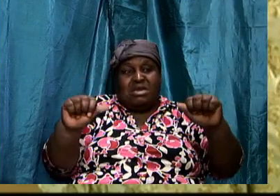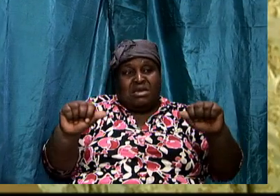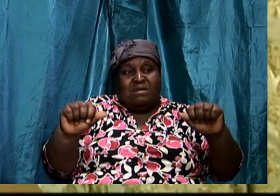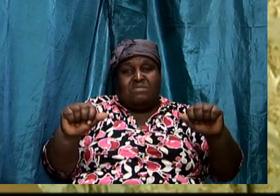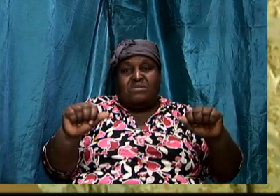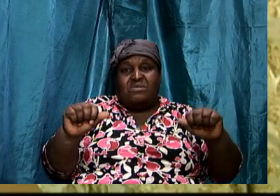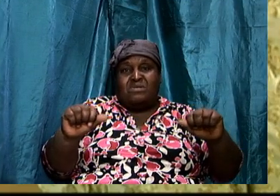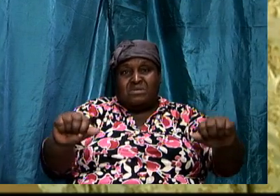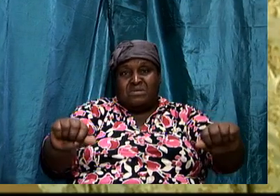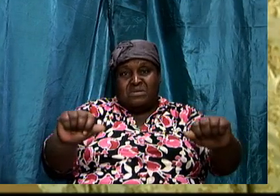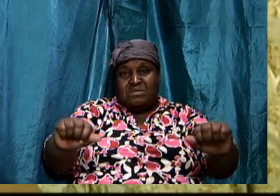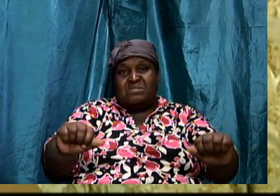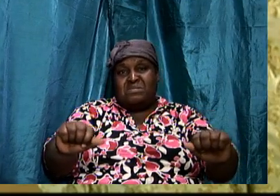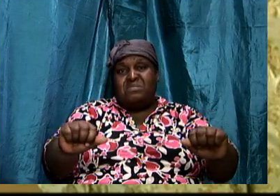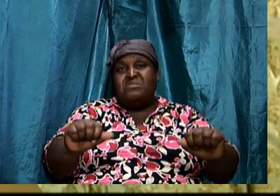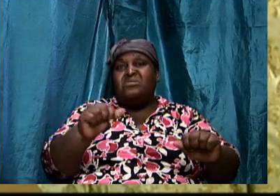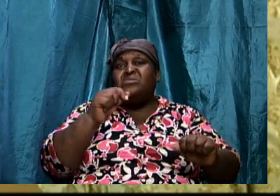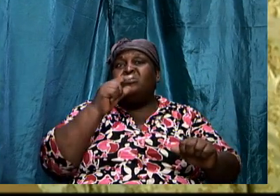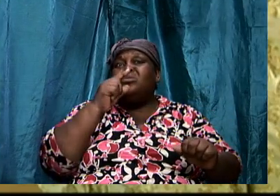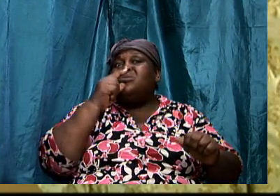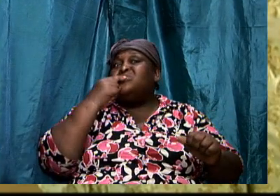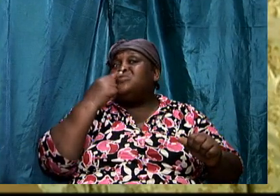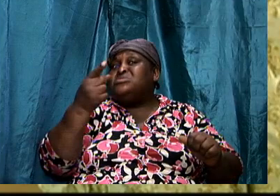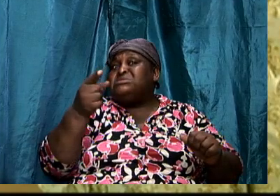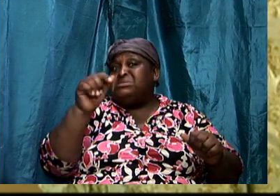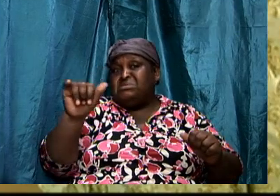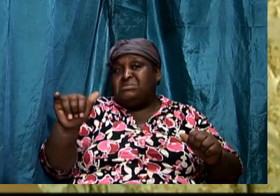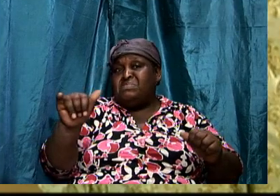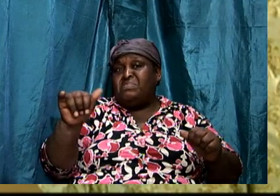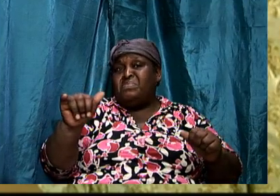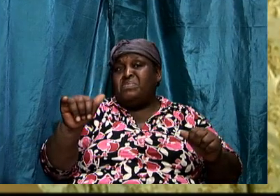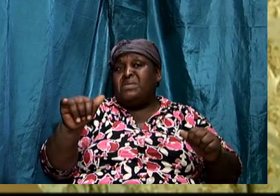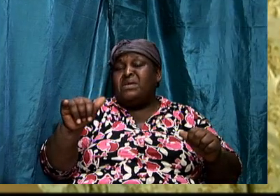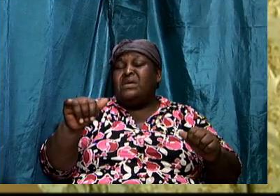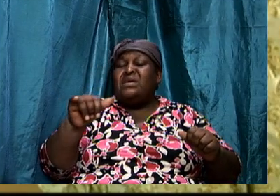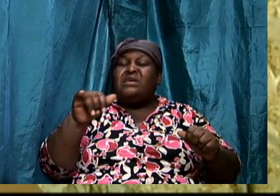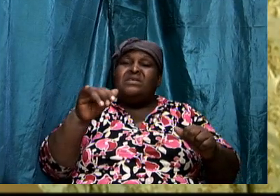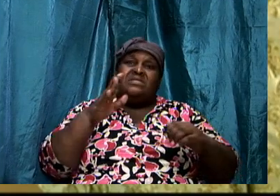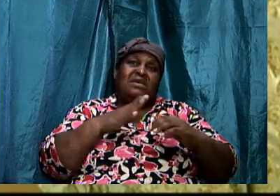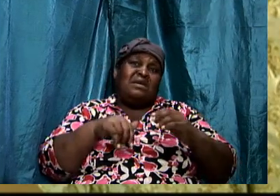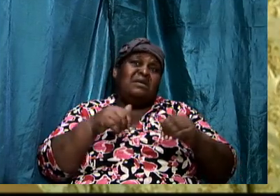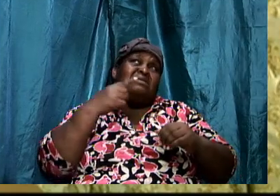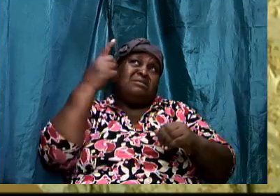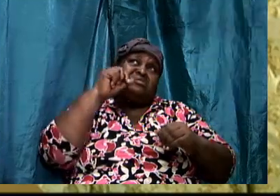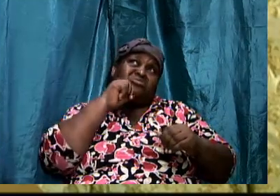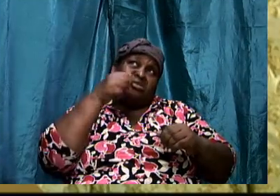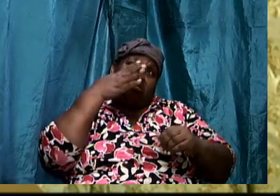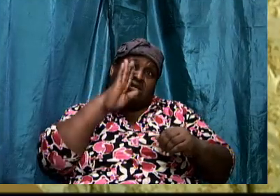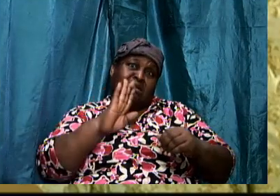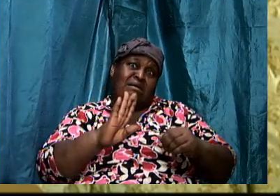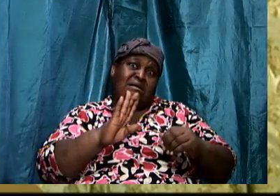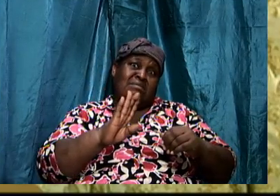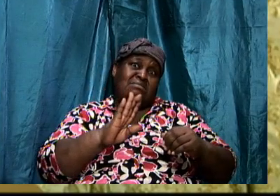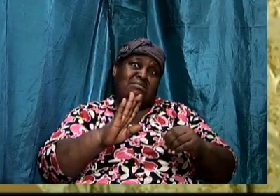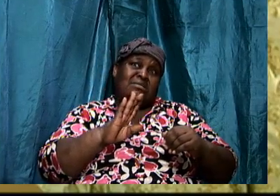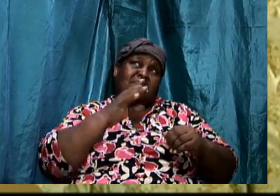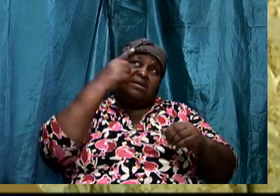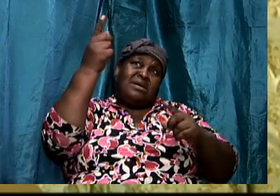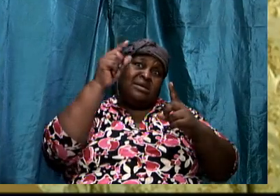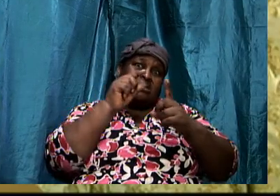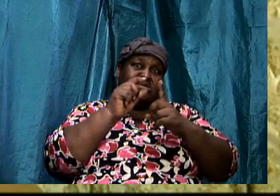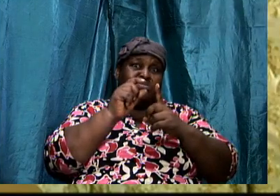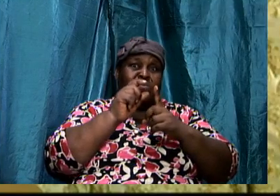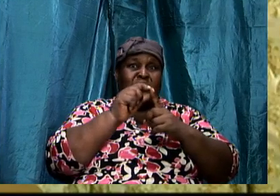speaks to the very essence of His sovereignty, the very essence of His Godness.